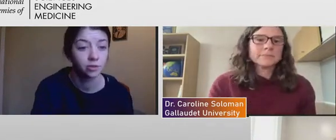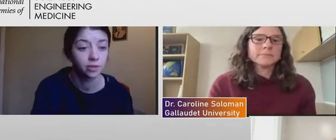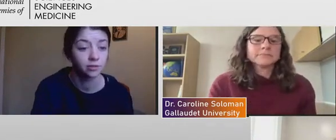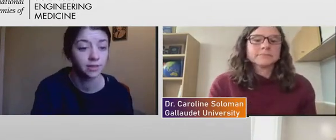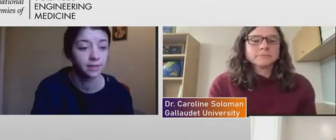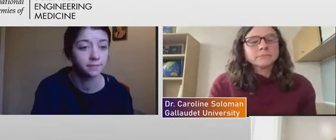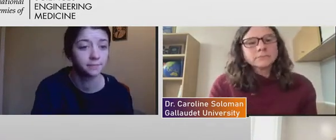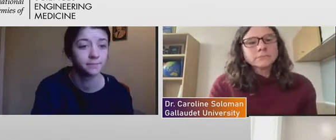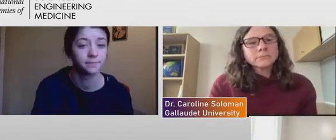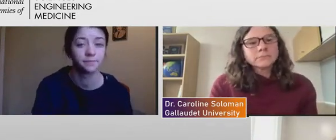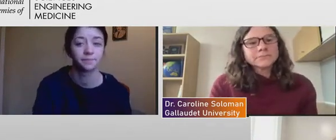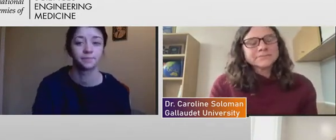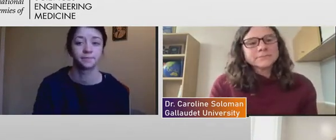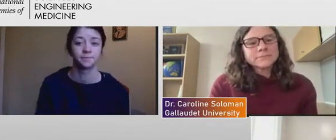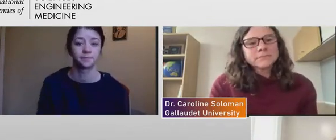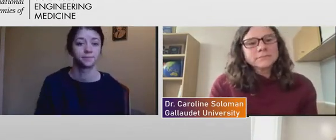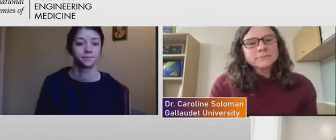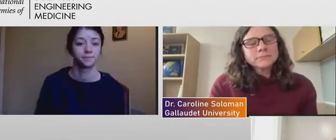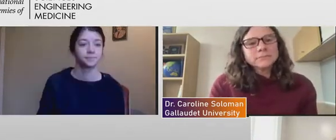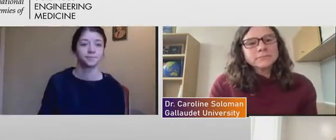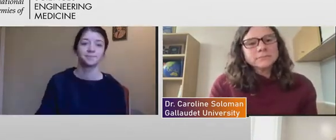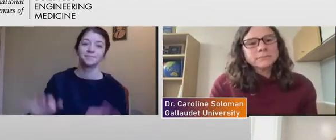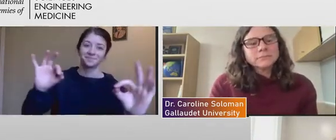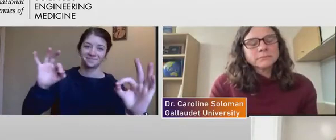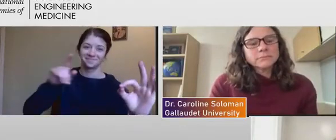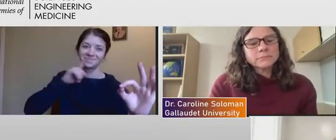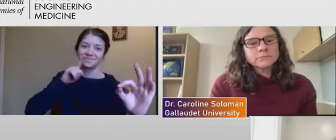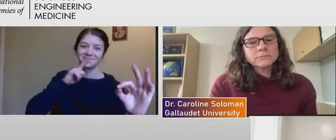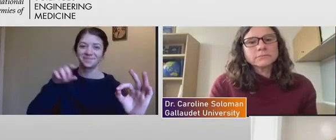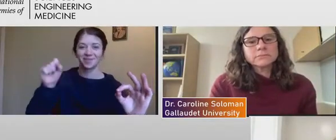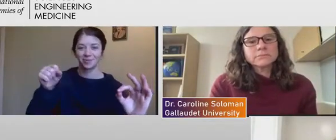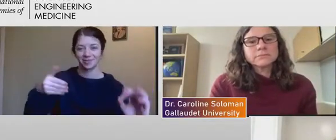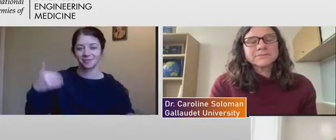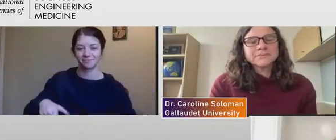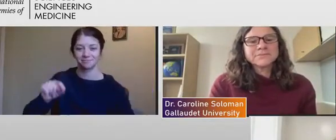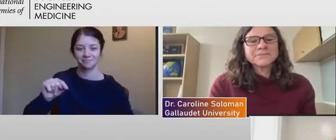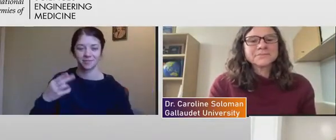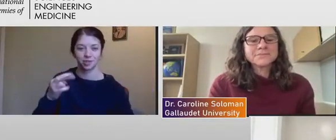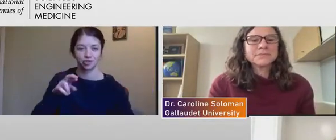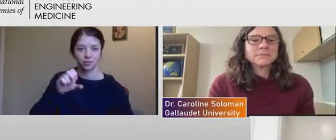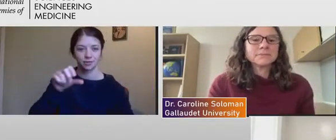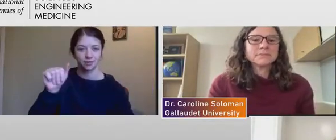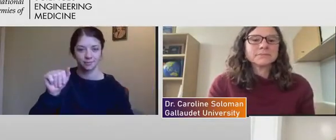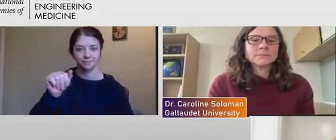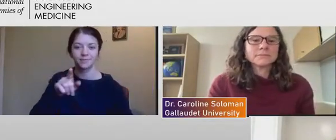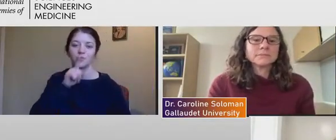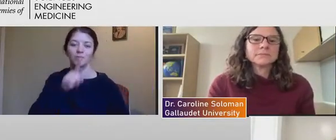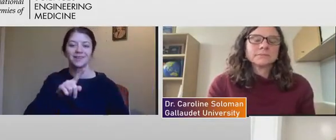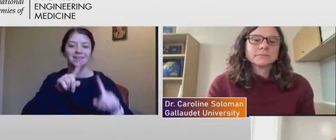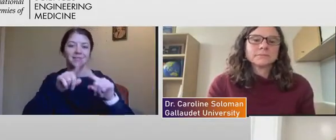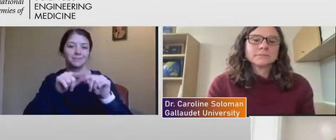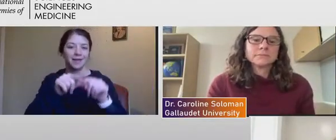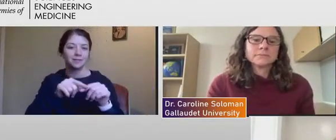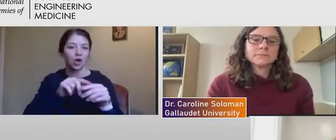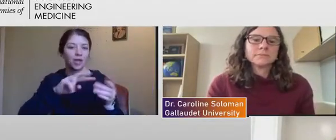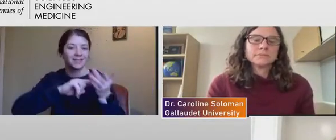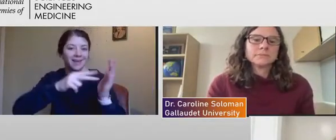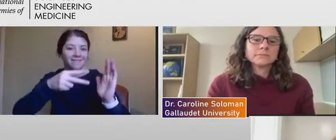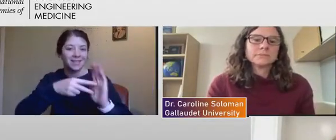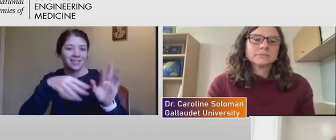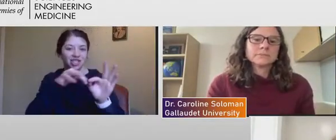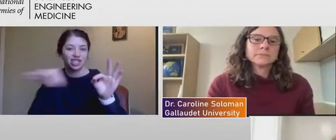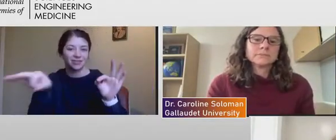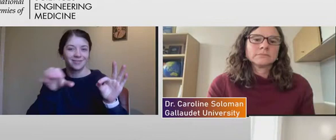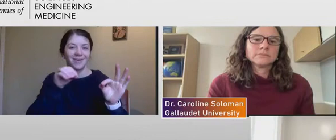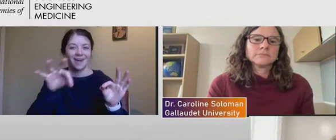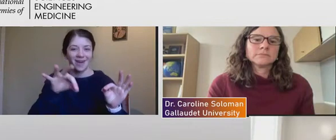Sure. Teresa, I guess it depends on how you define accessibility and inclusion. The